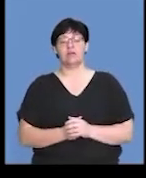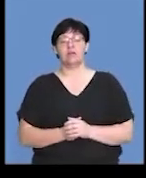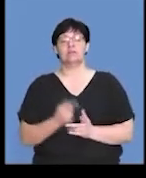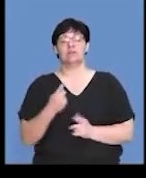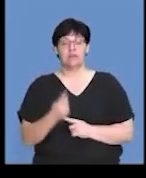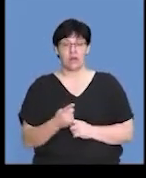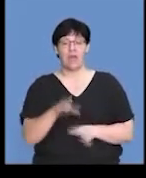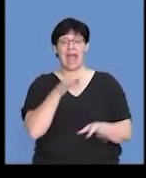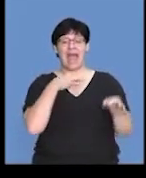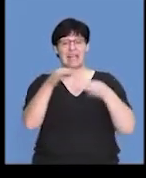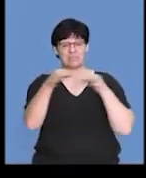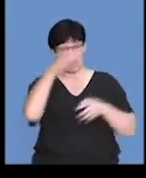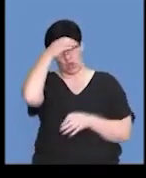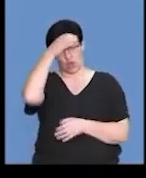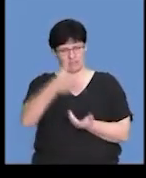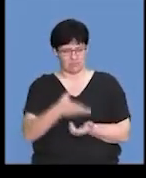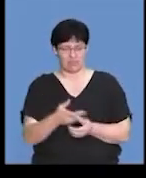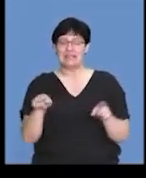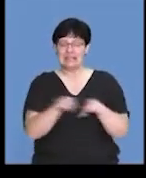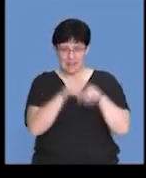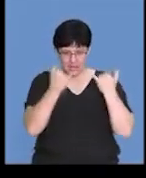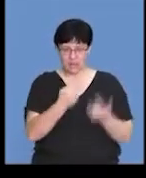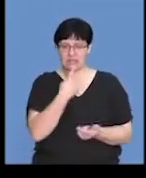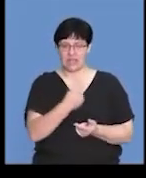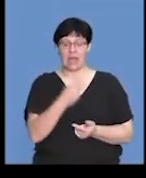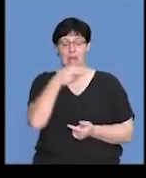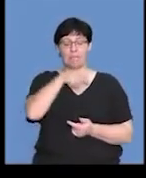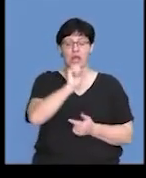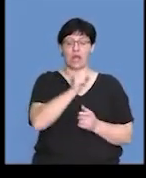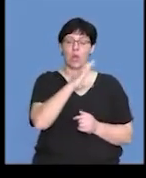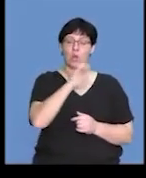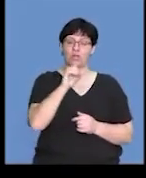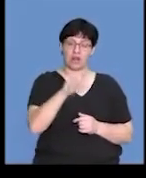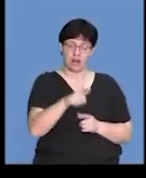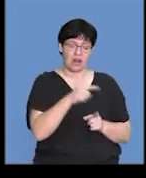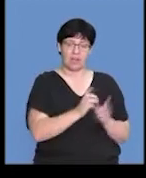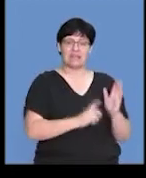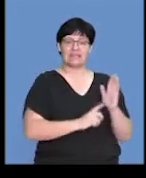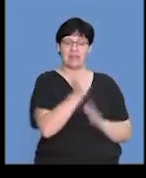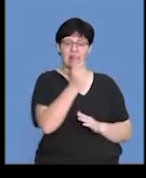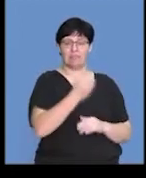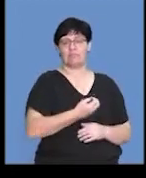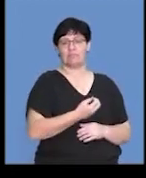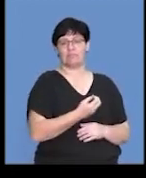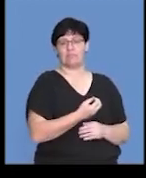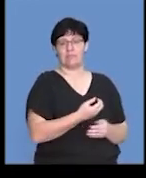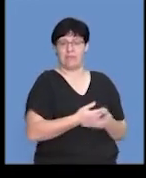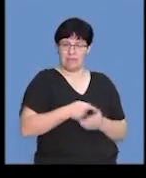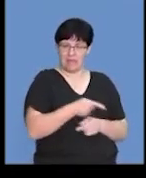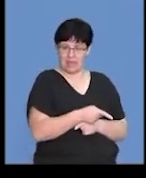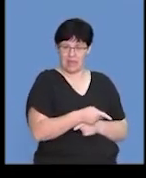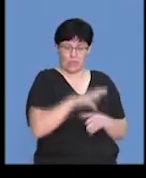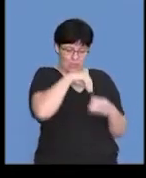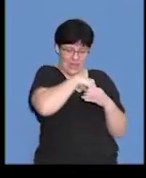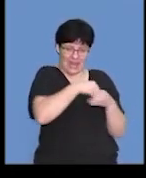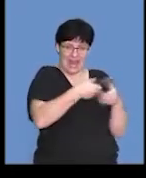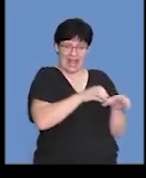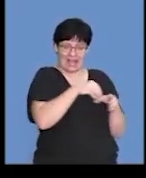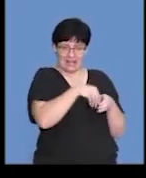obviously will require that we explain that concept. And as I said, precocial refers to the development of the young within an